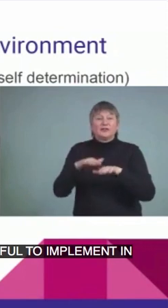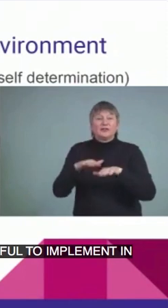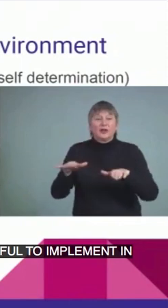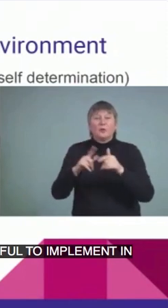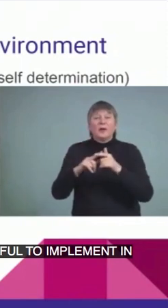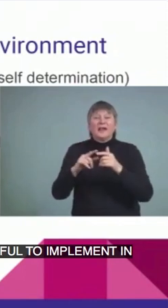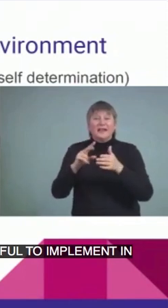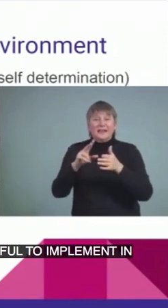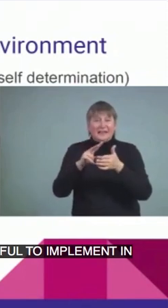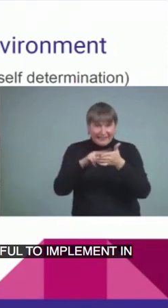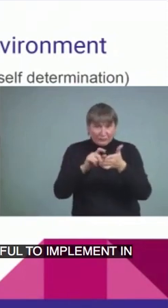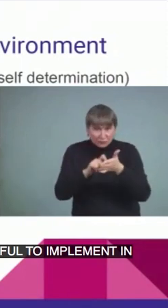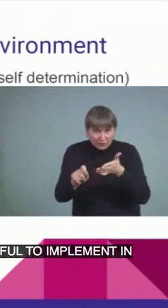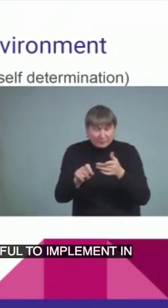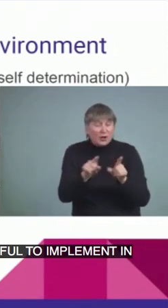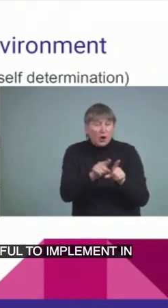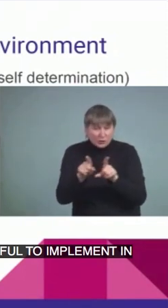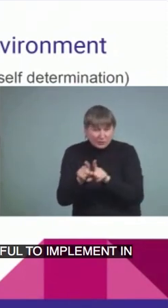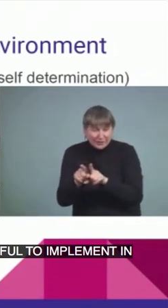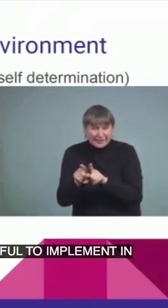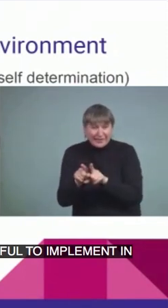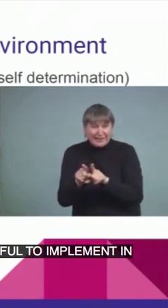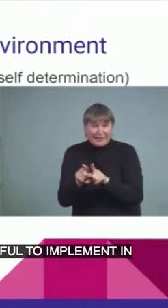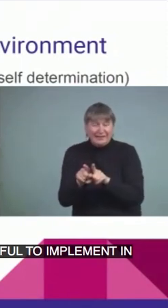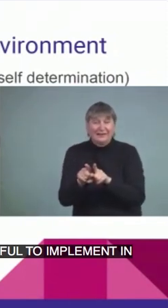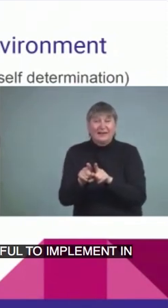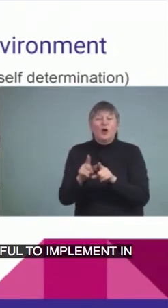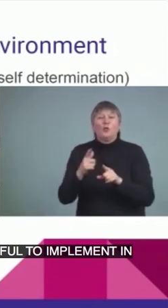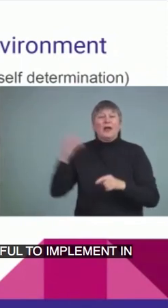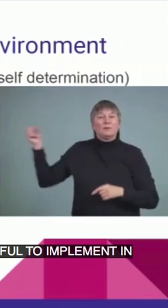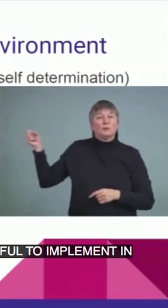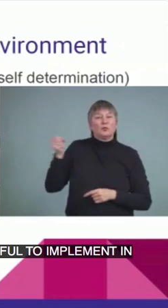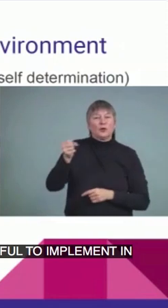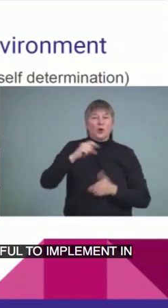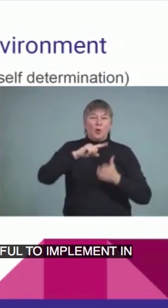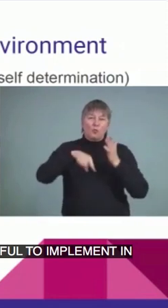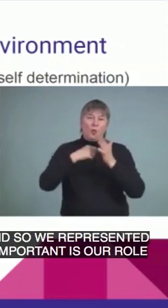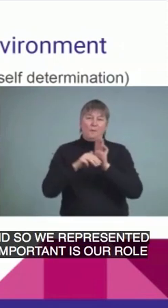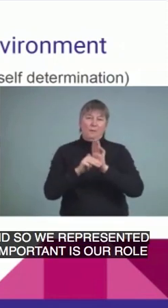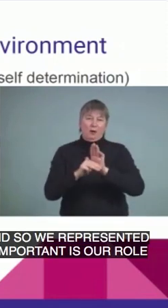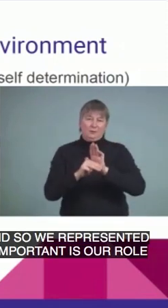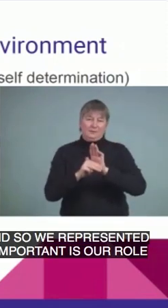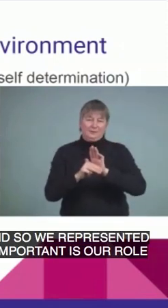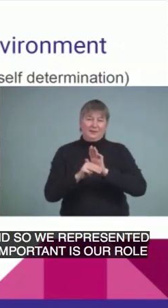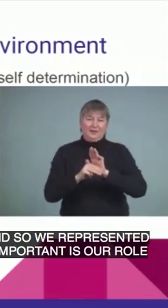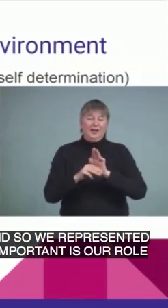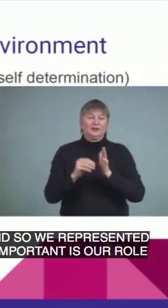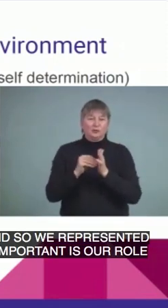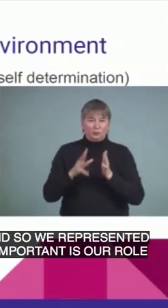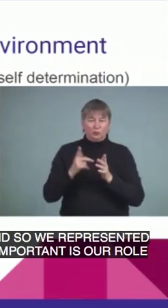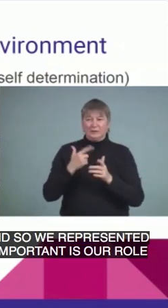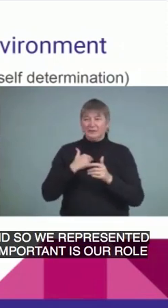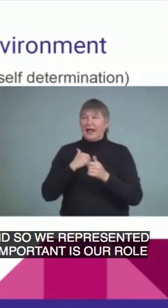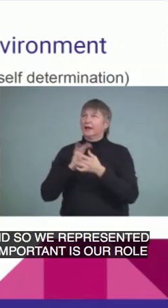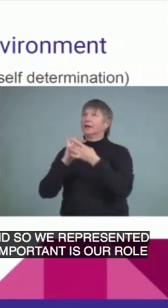literature, but really important is our role models, right? Mm-hmm. So, having our students connect with